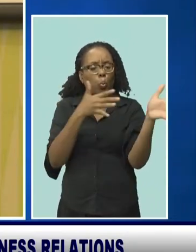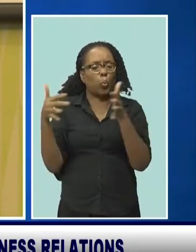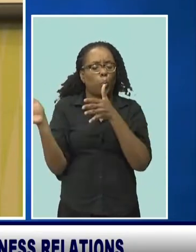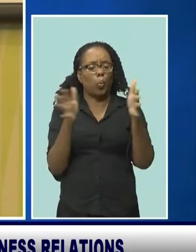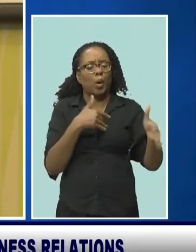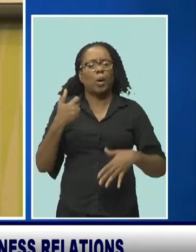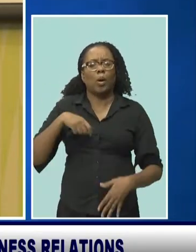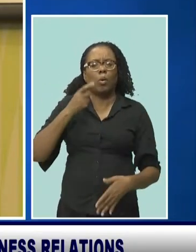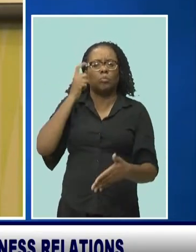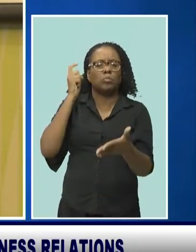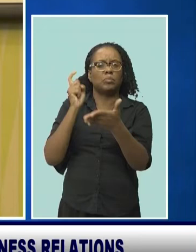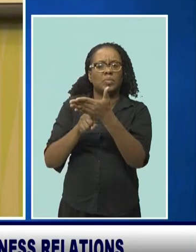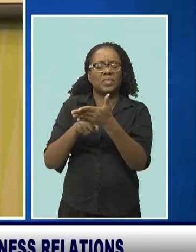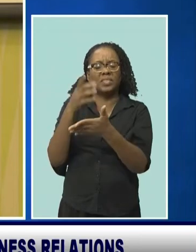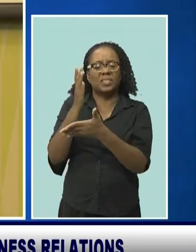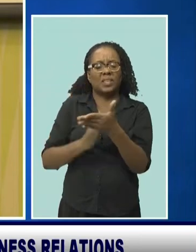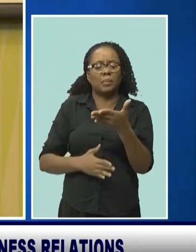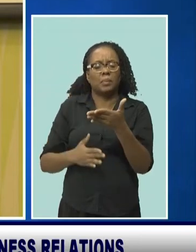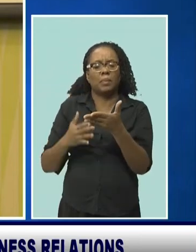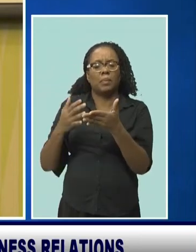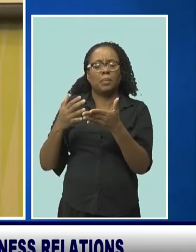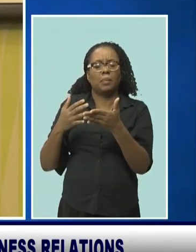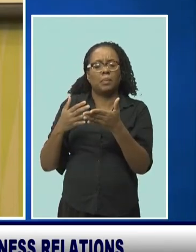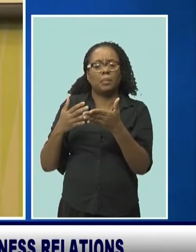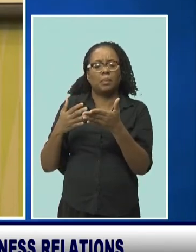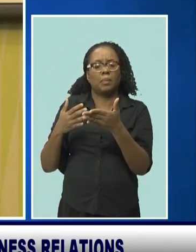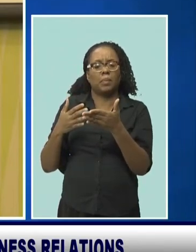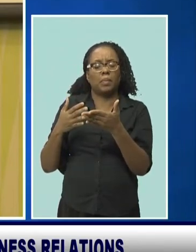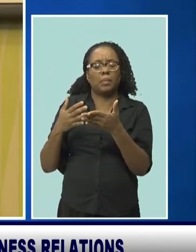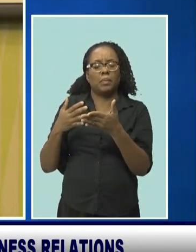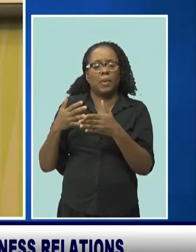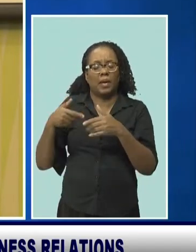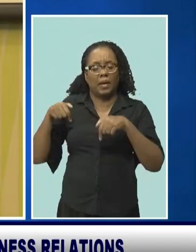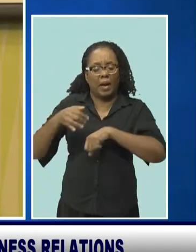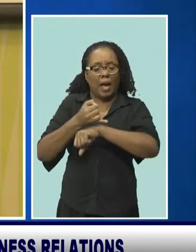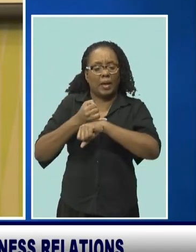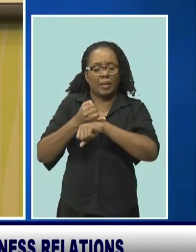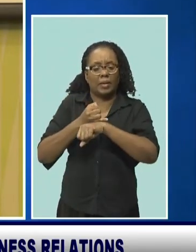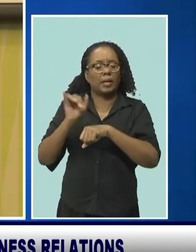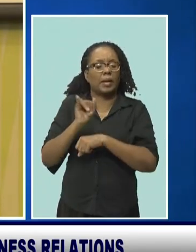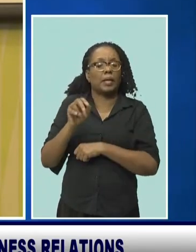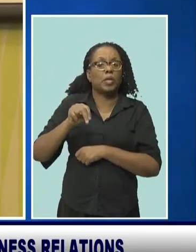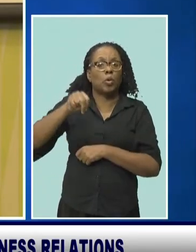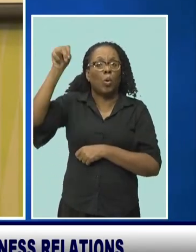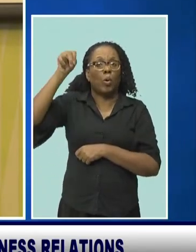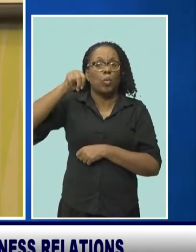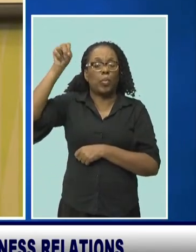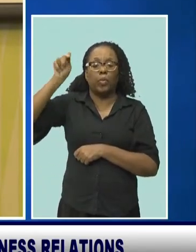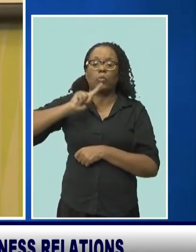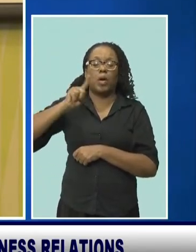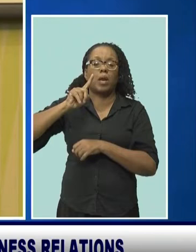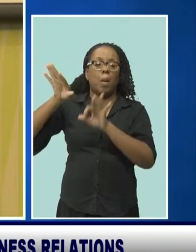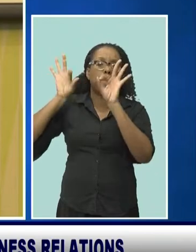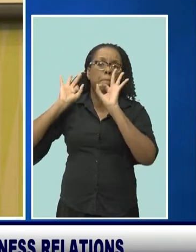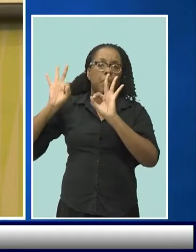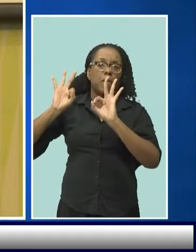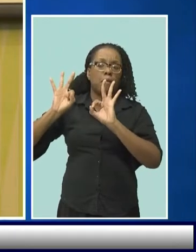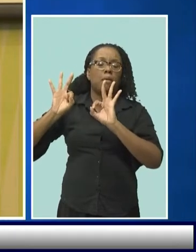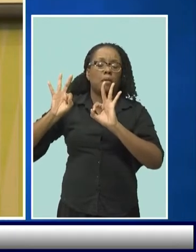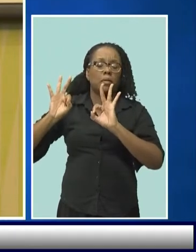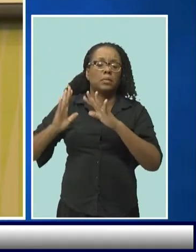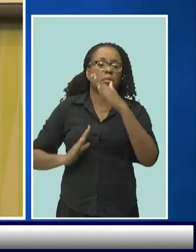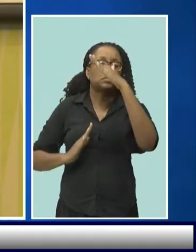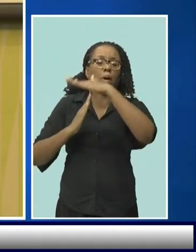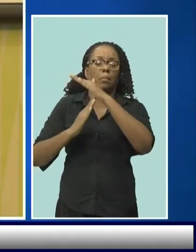of the island, especially to the north of the island, which are deemed to be ideal. And as far as I understand it, within the top 10